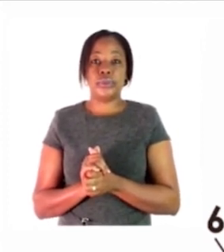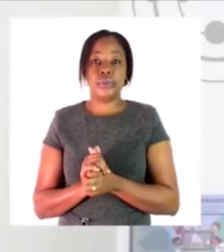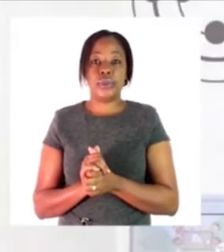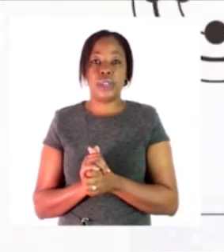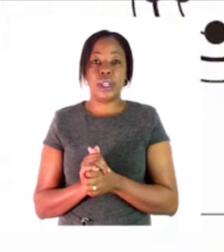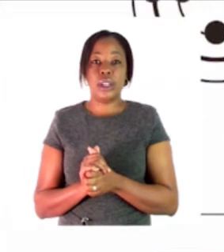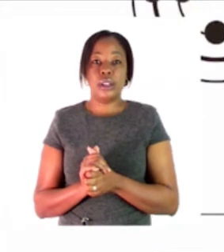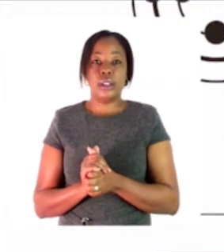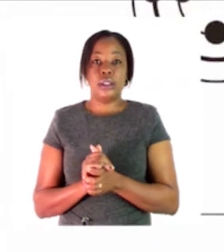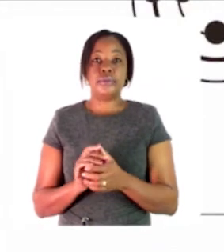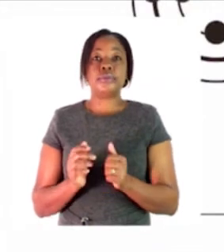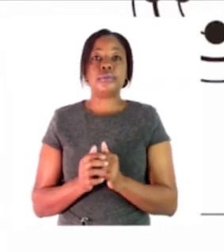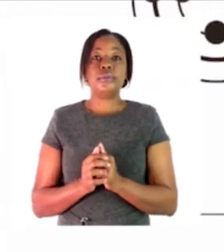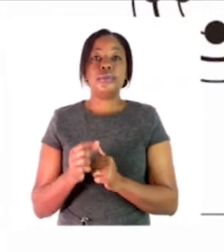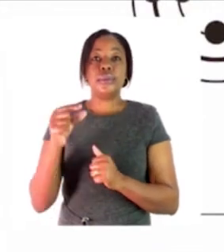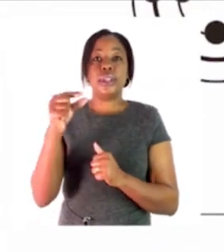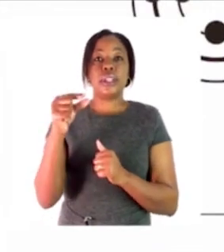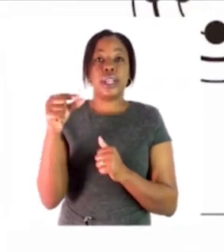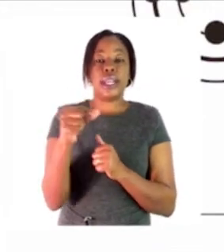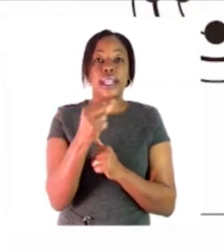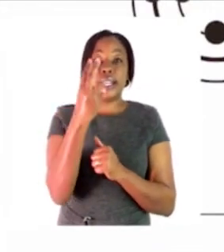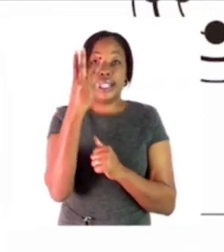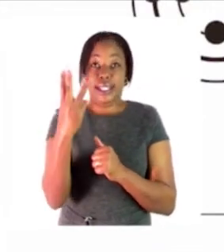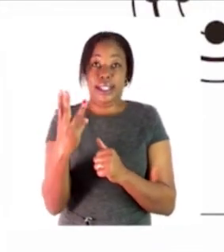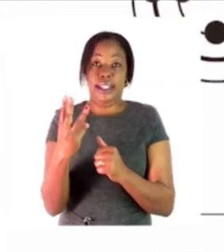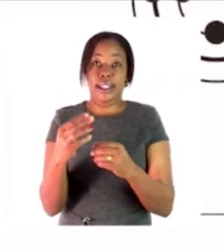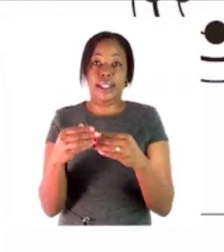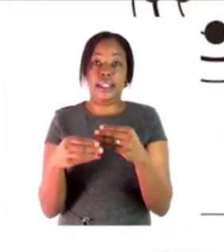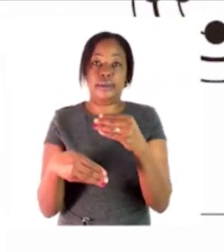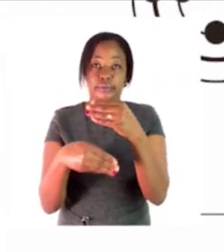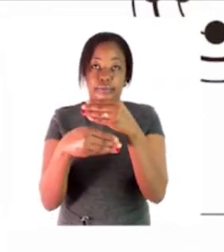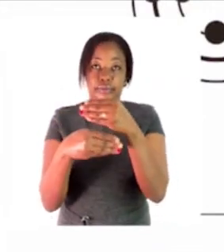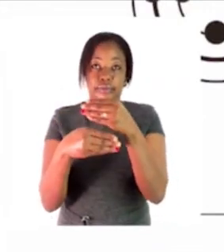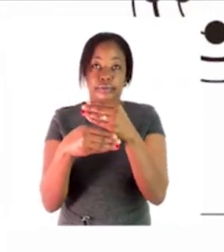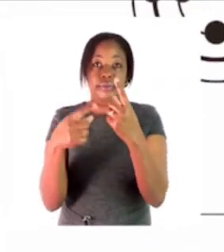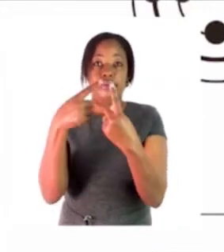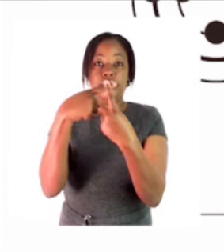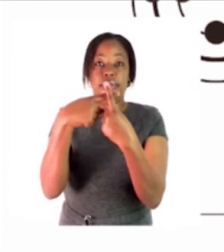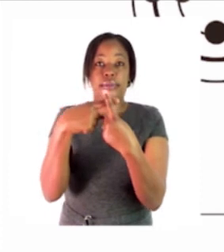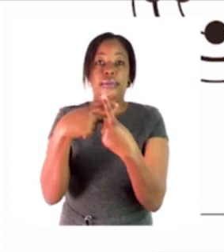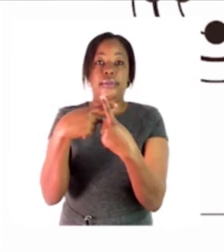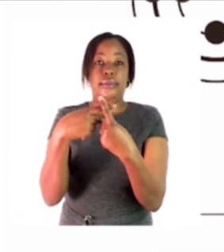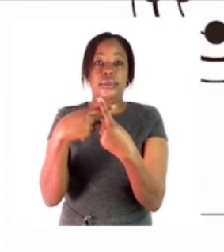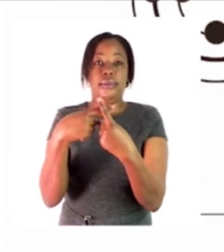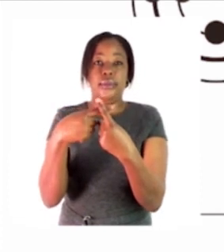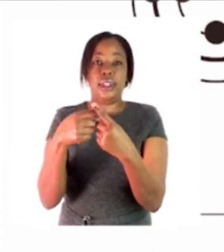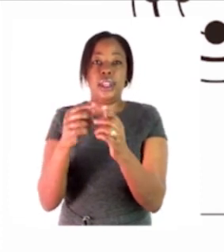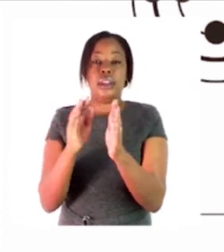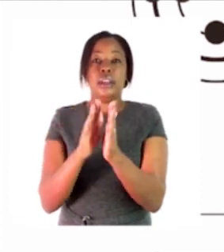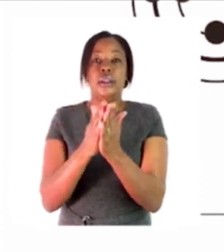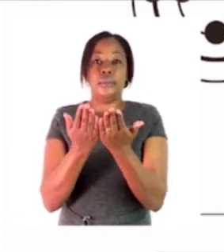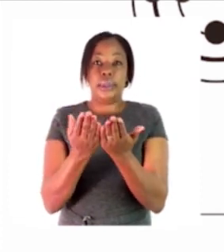seven with the great threes okay so on page three on page seven sorry with the great threes